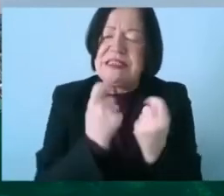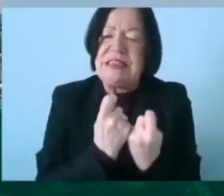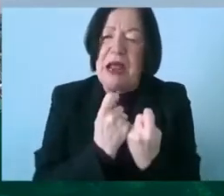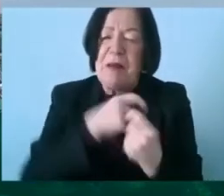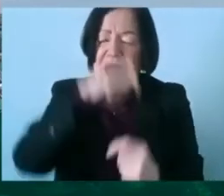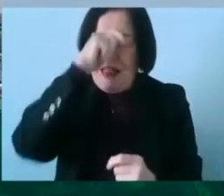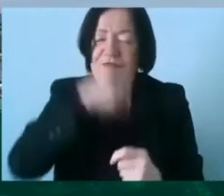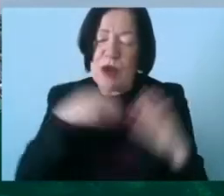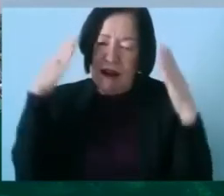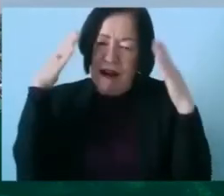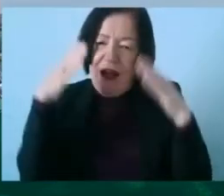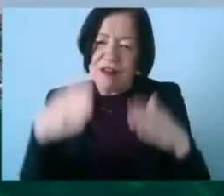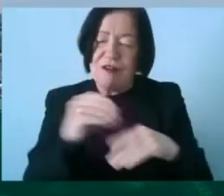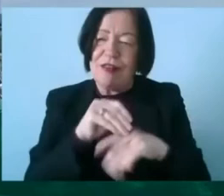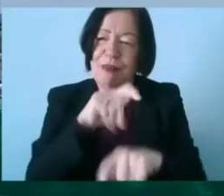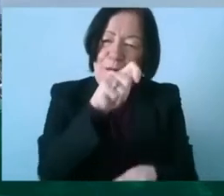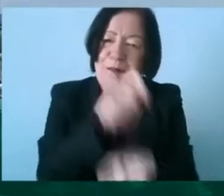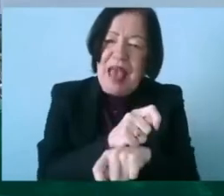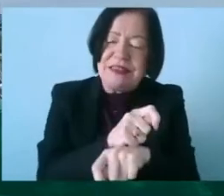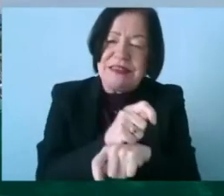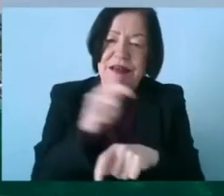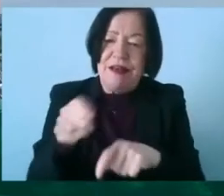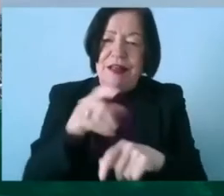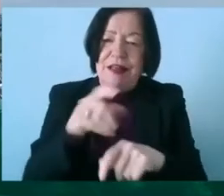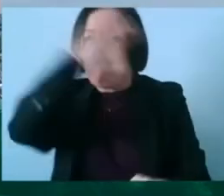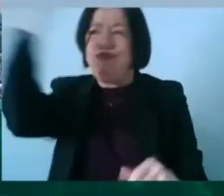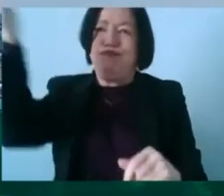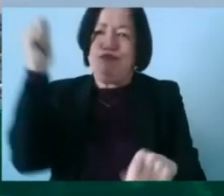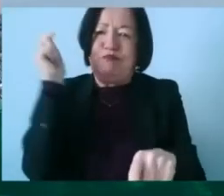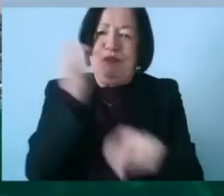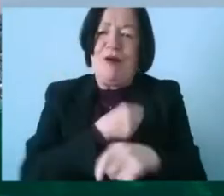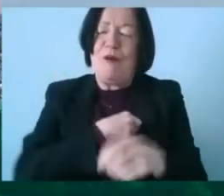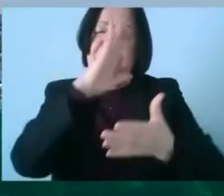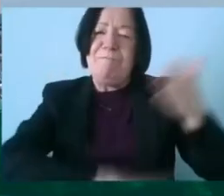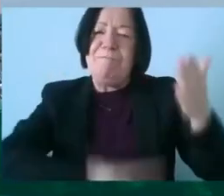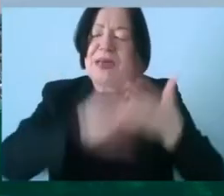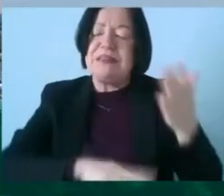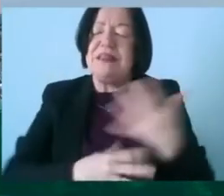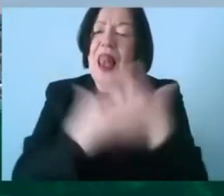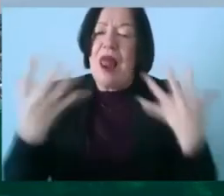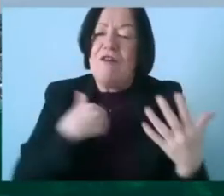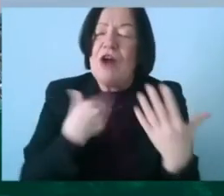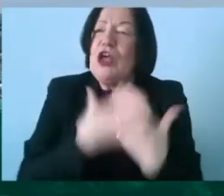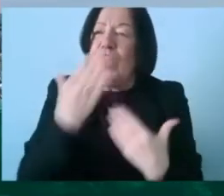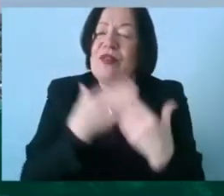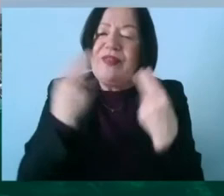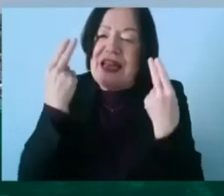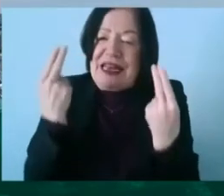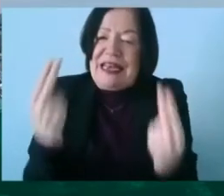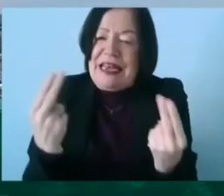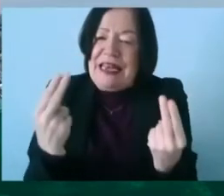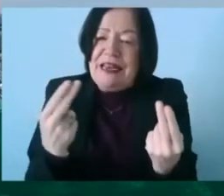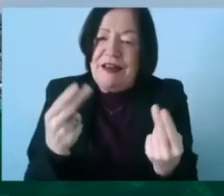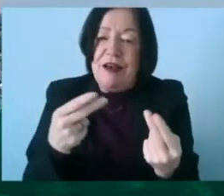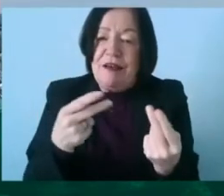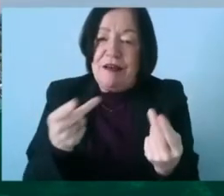we concentrate on the best of the elite then we are missing an awful lot of our youth that need the help even more